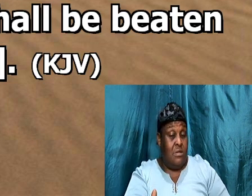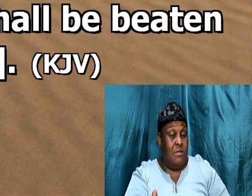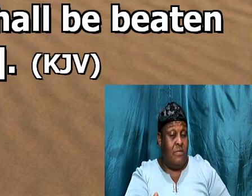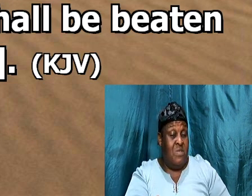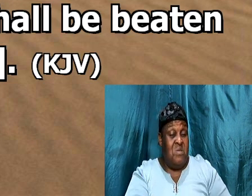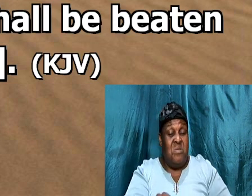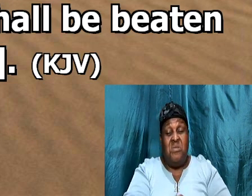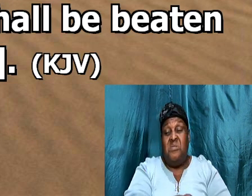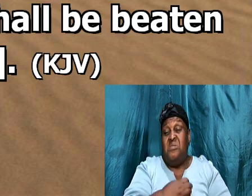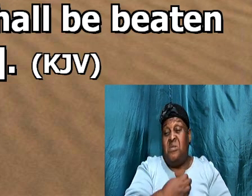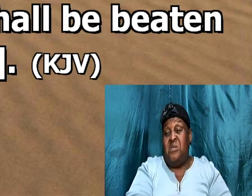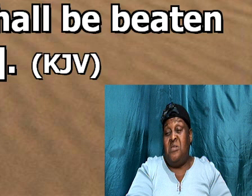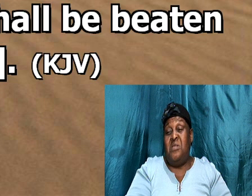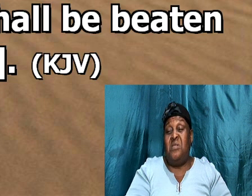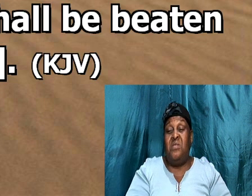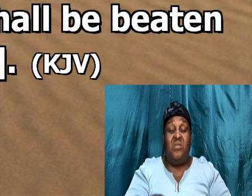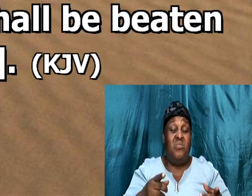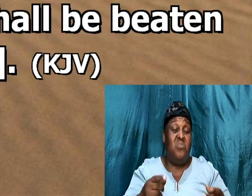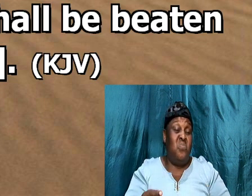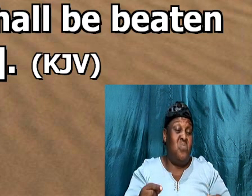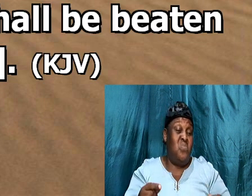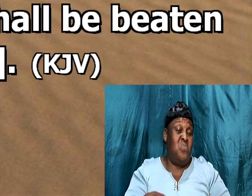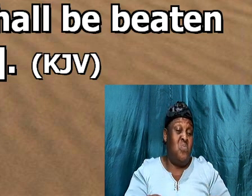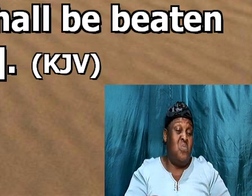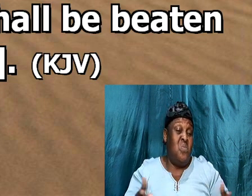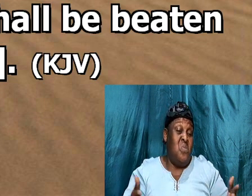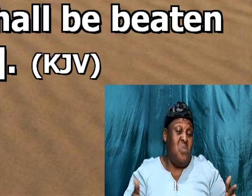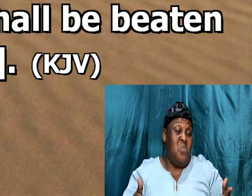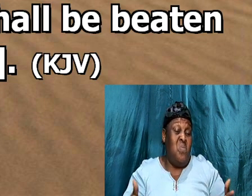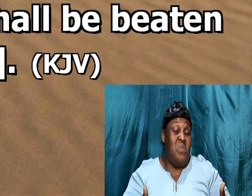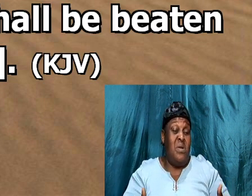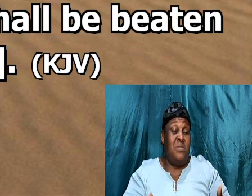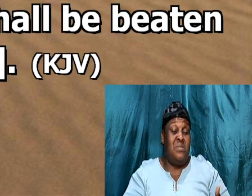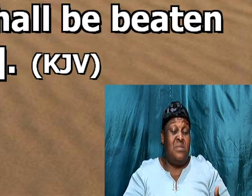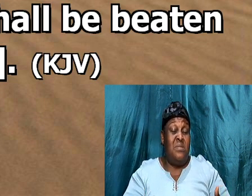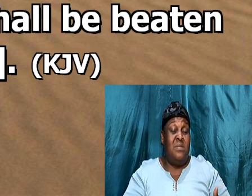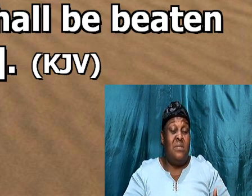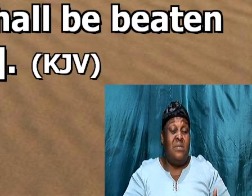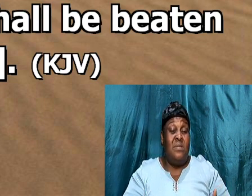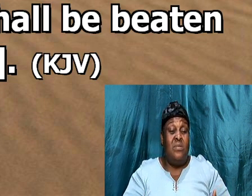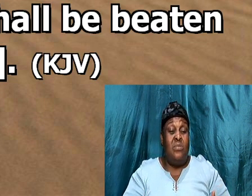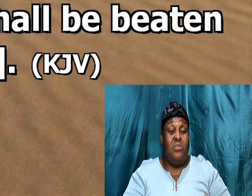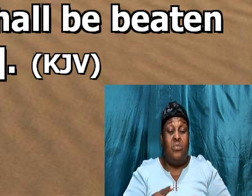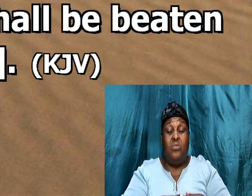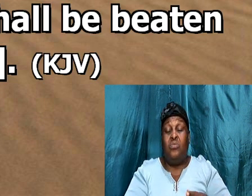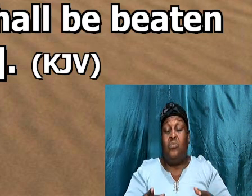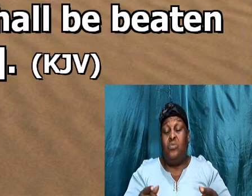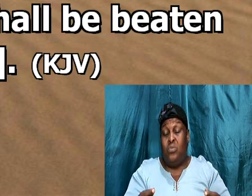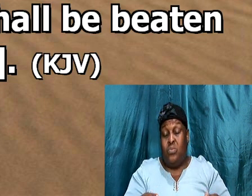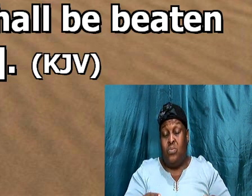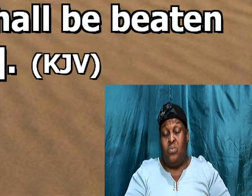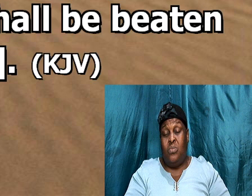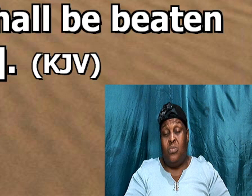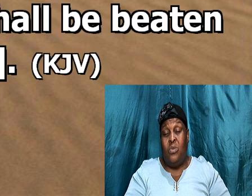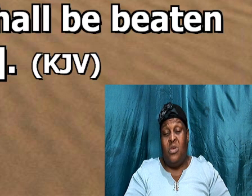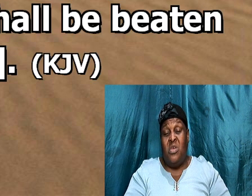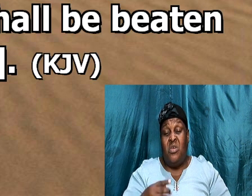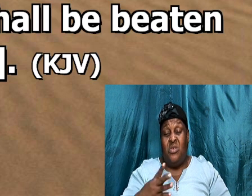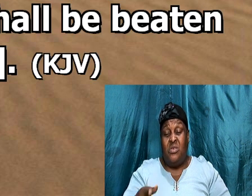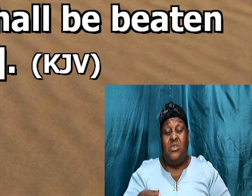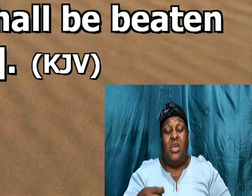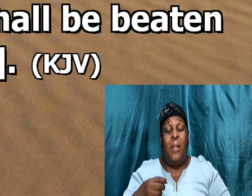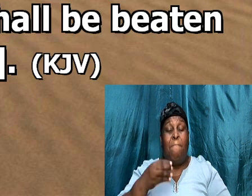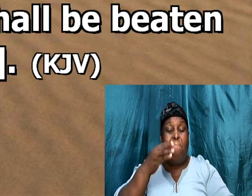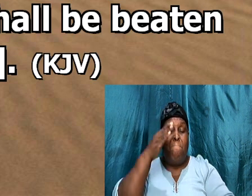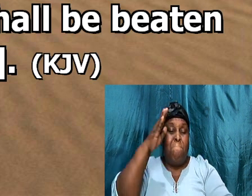neither did according to his will, shall be beaten, with many